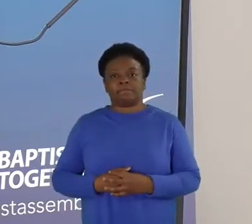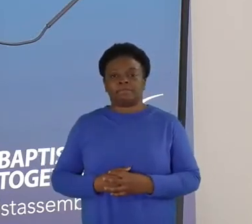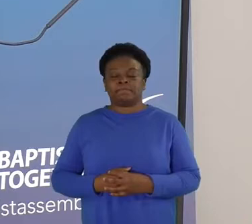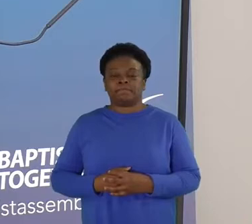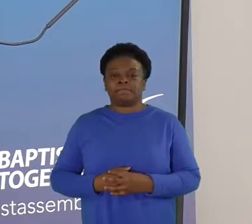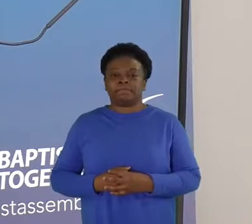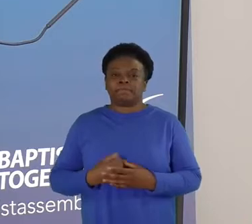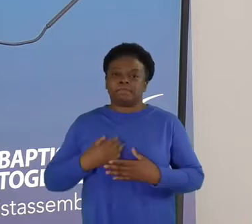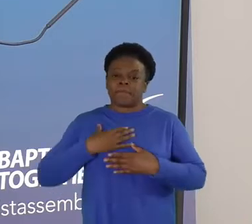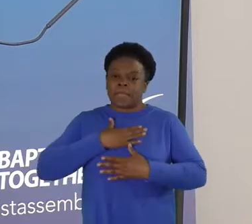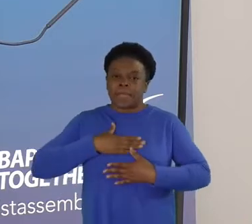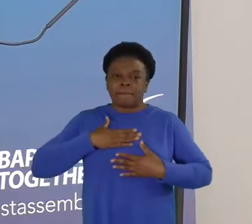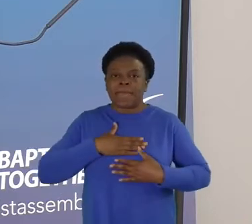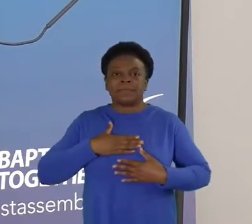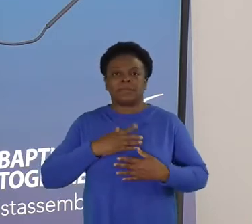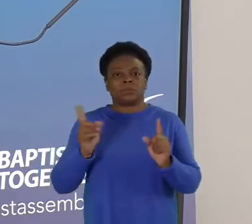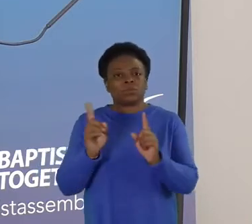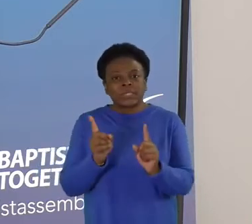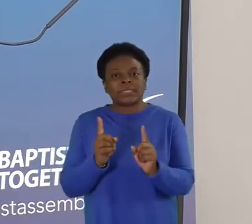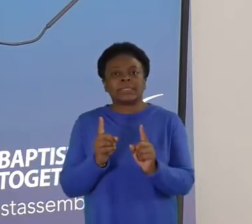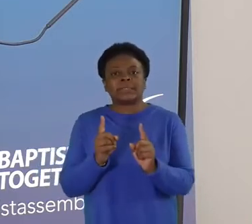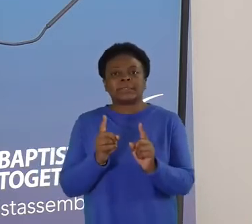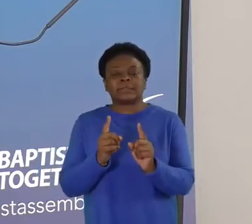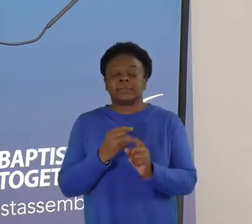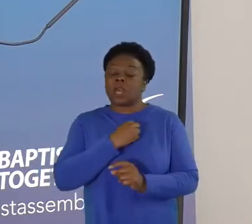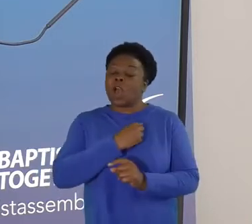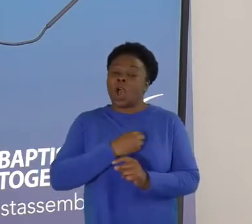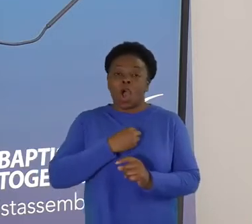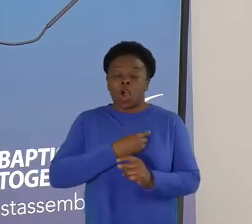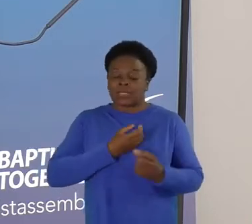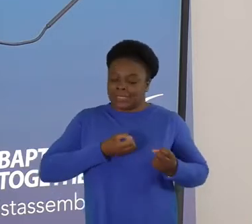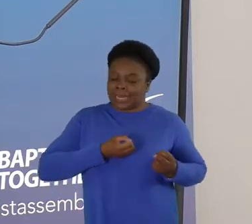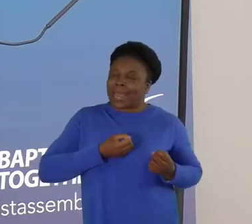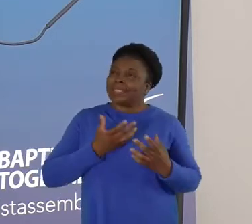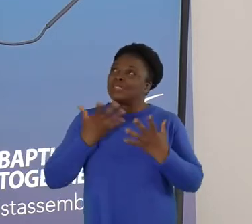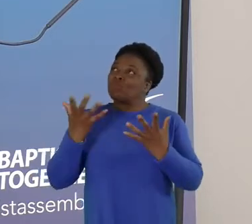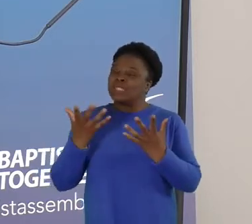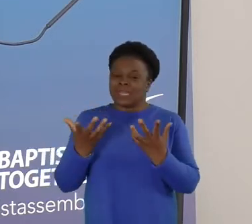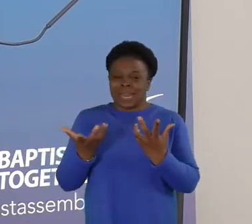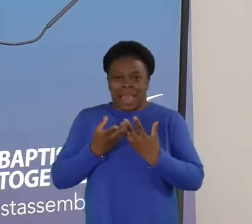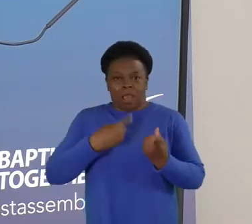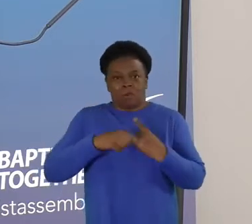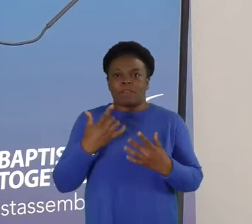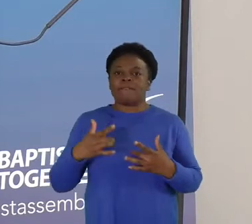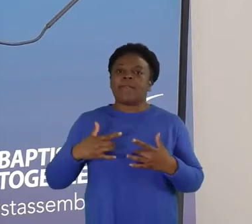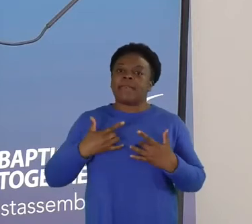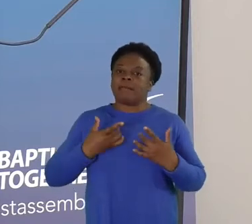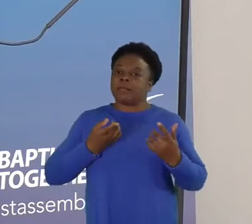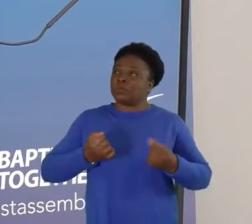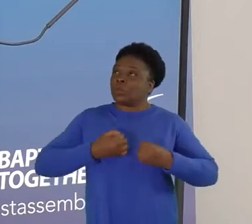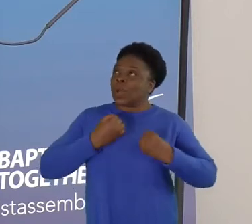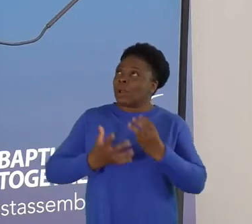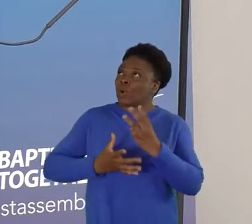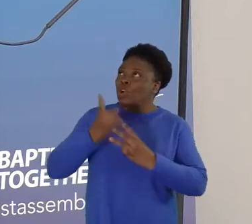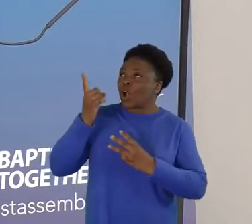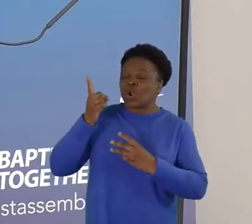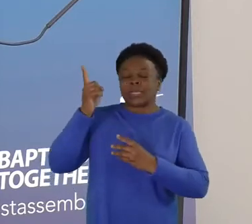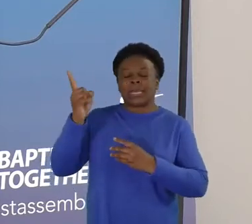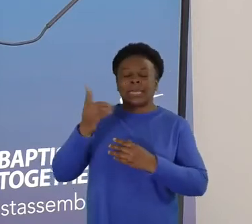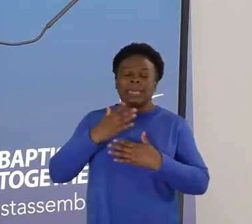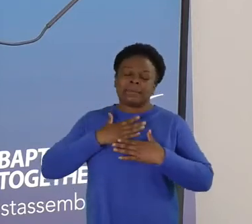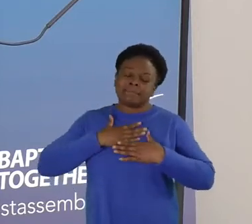Lament is an honest expression of how we're feeling to a God who cares deeply for us and our